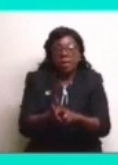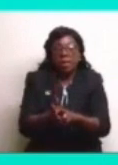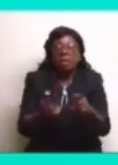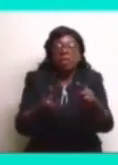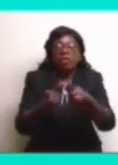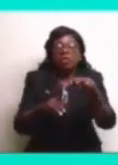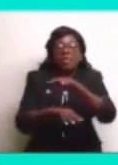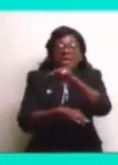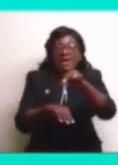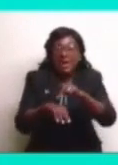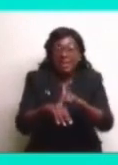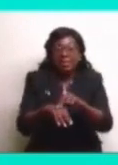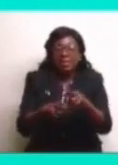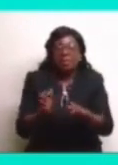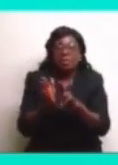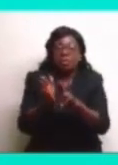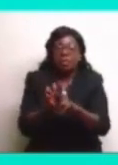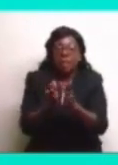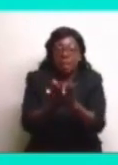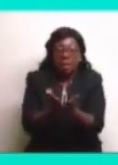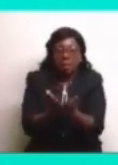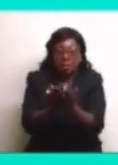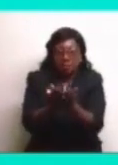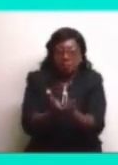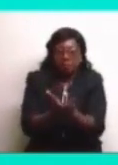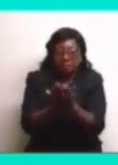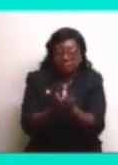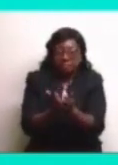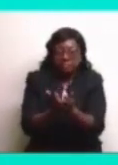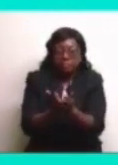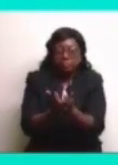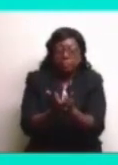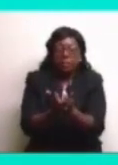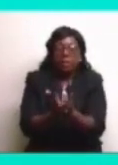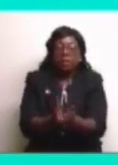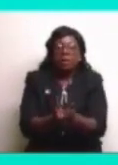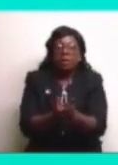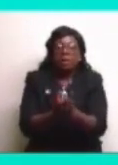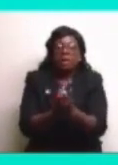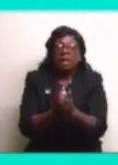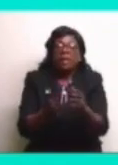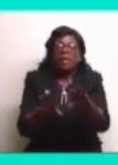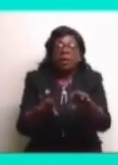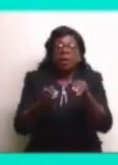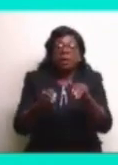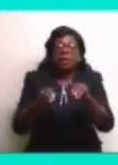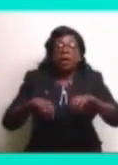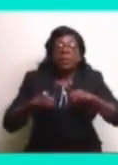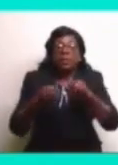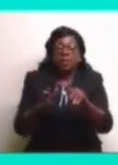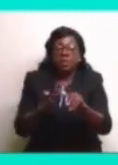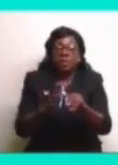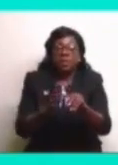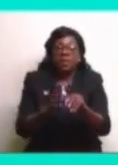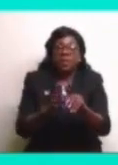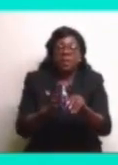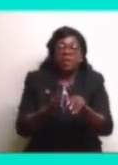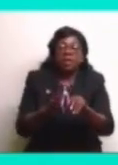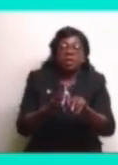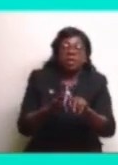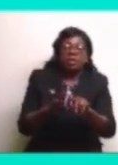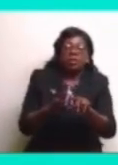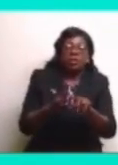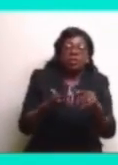if I'm not mistaken, in that year. And, of course, I got the opportunity as a result of that, again, fortuitous,